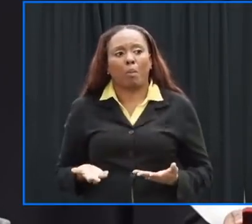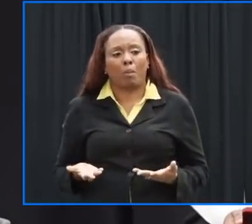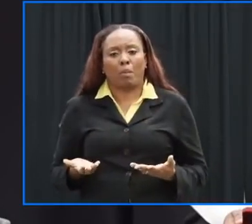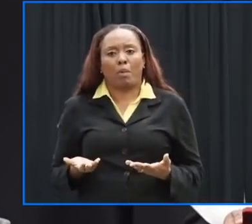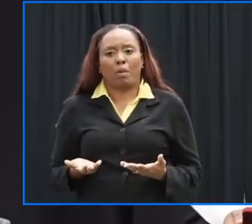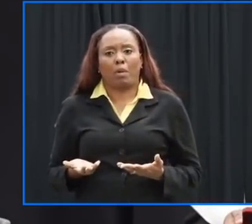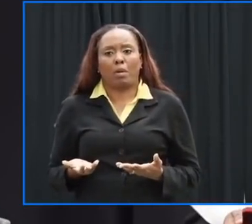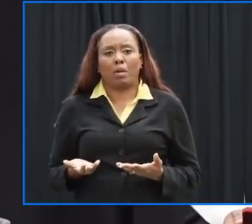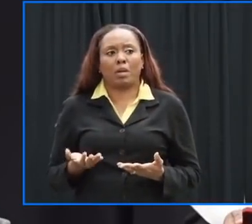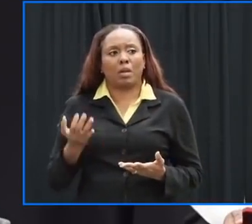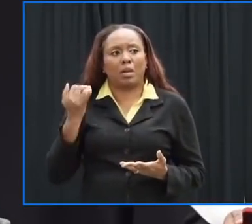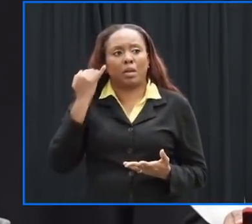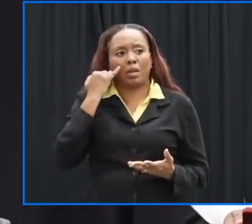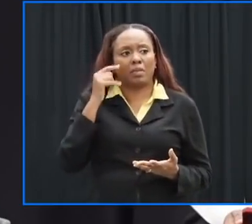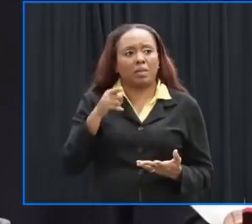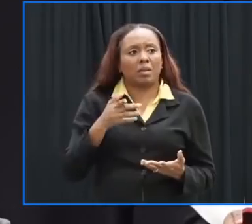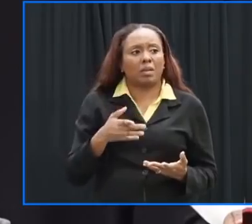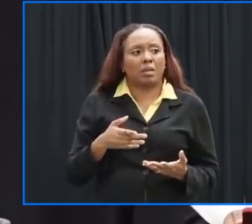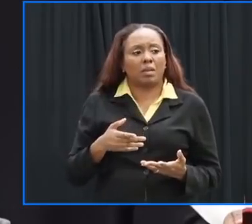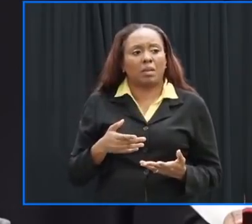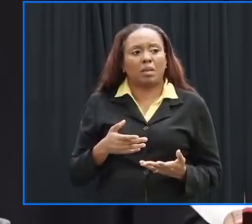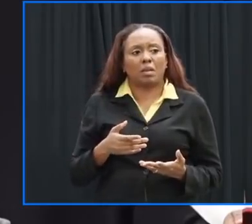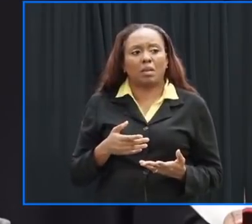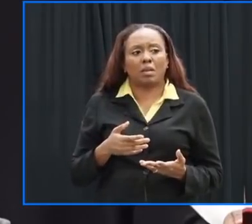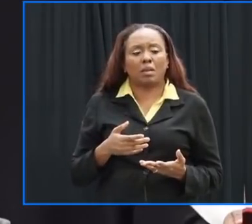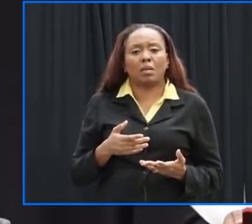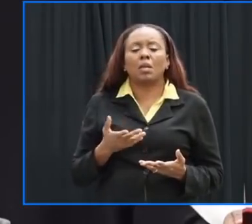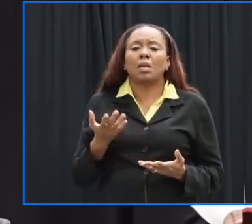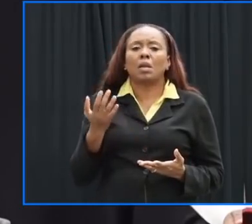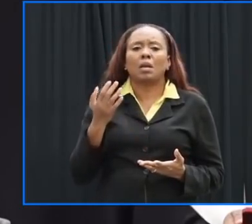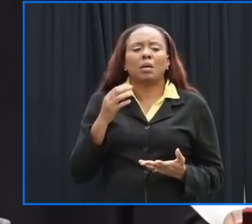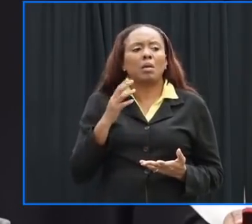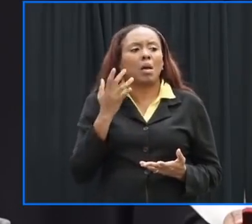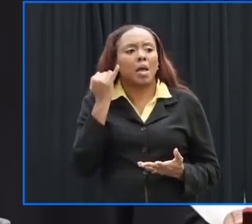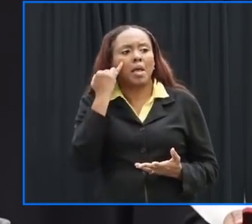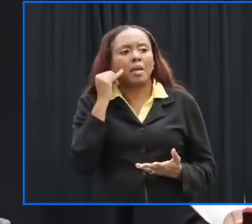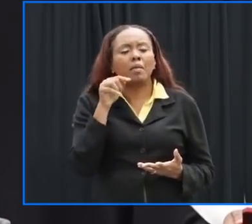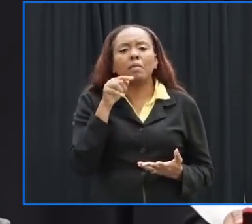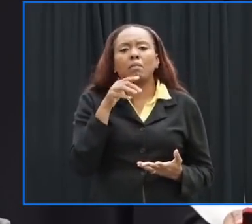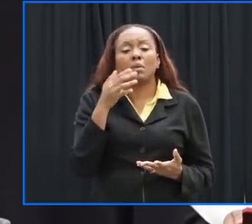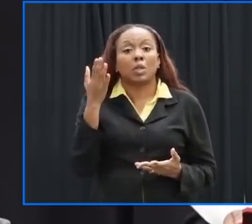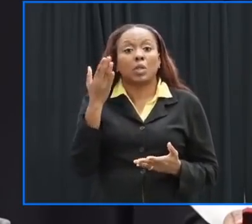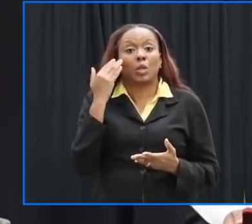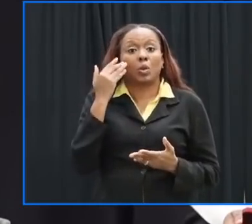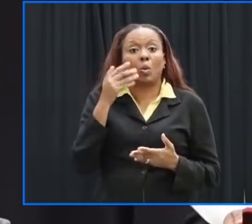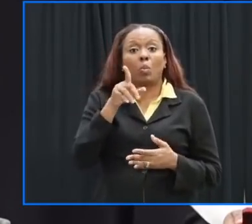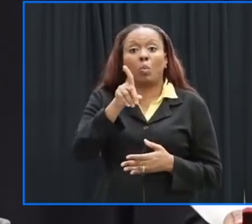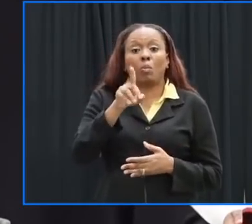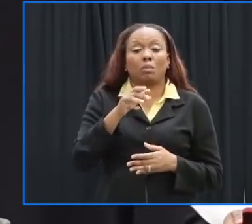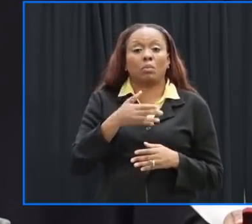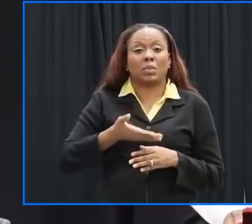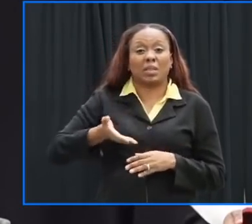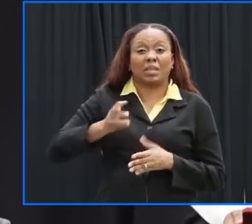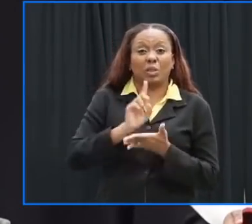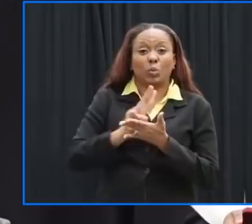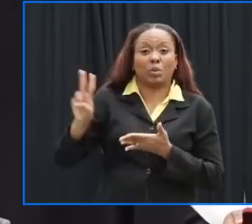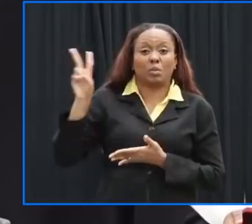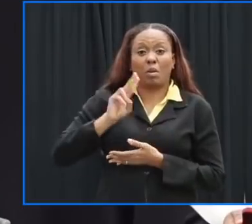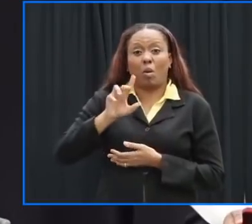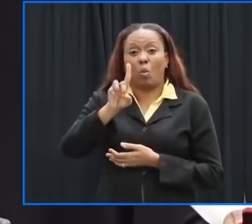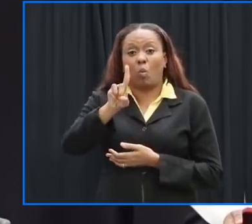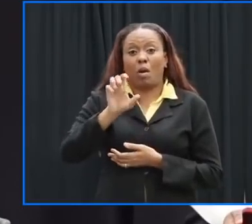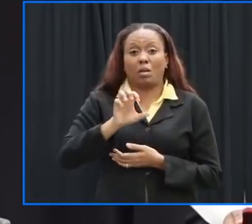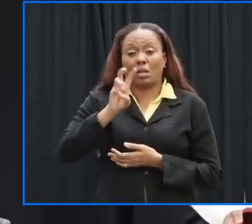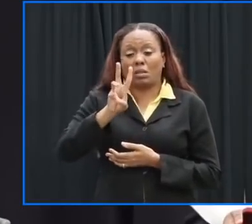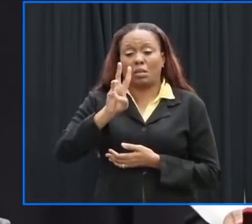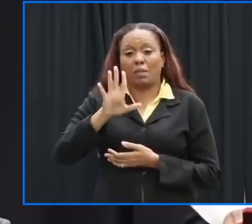165 165 minister do get how much is it 165 one of the 165 houses that was damaged two weeks ago